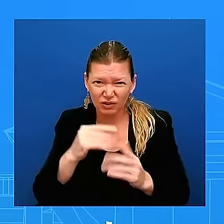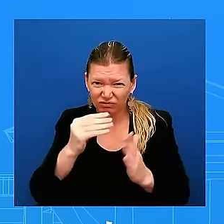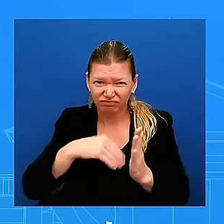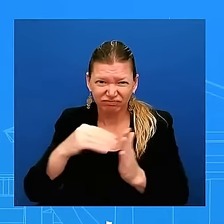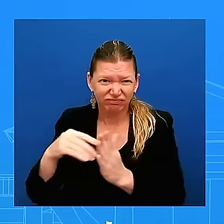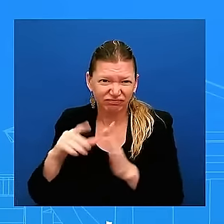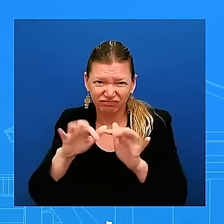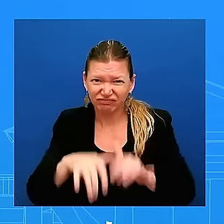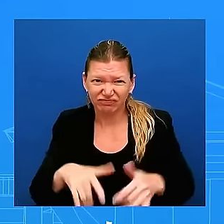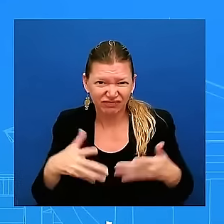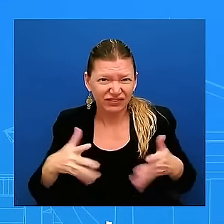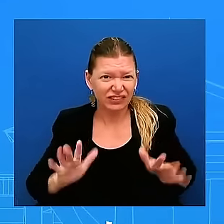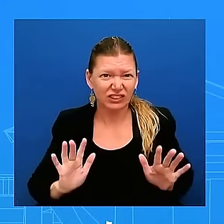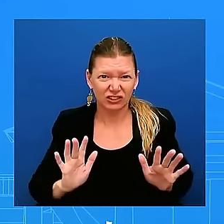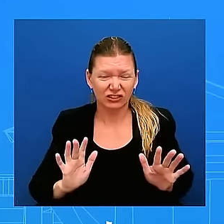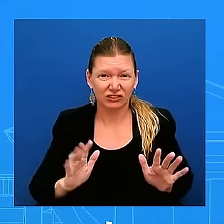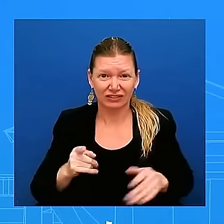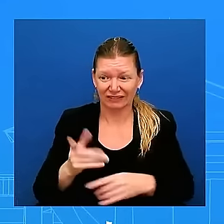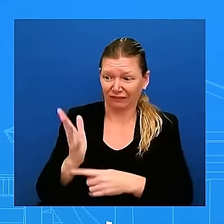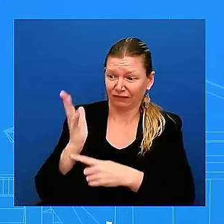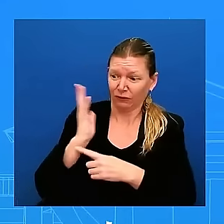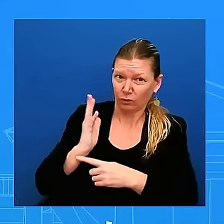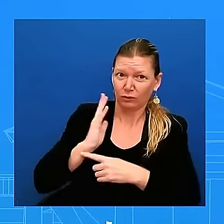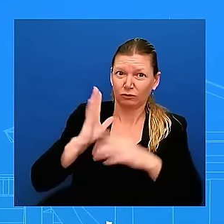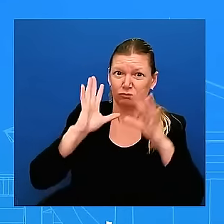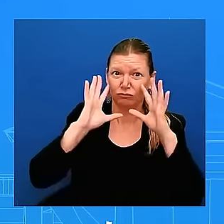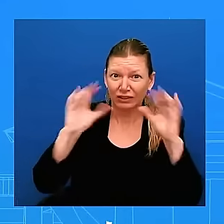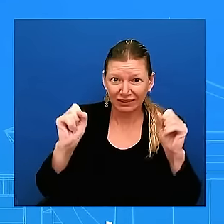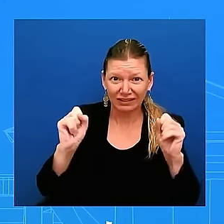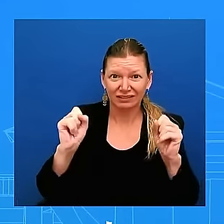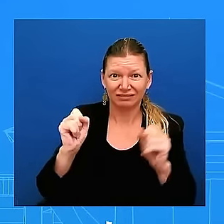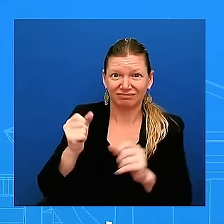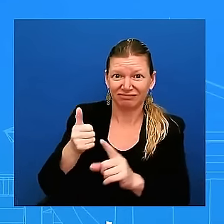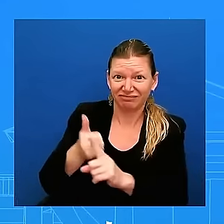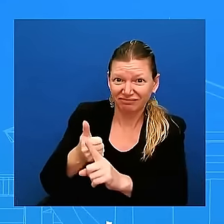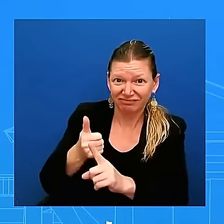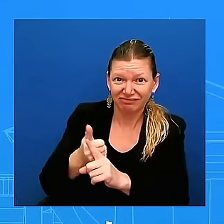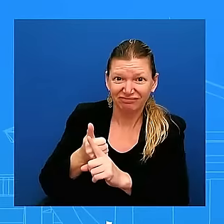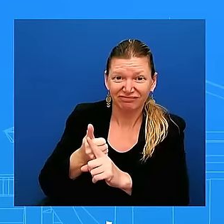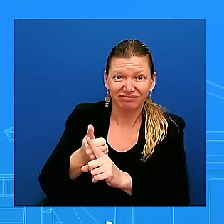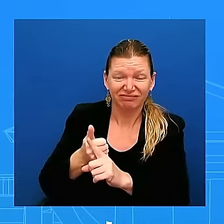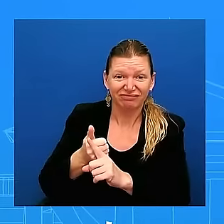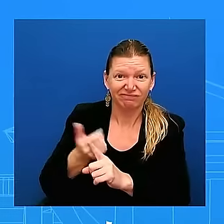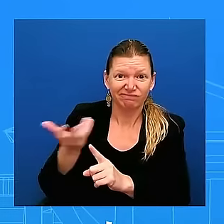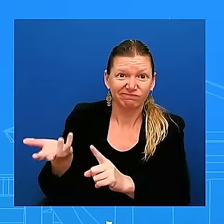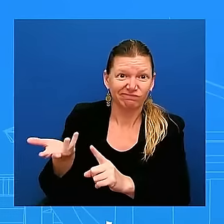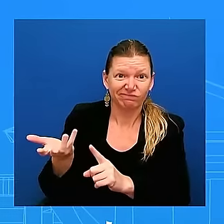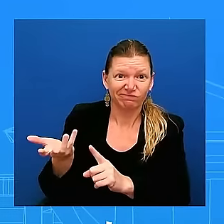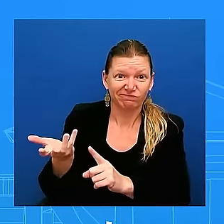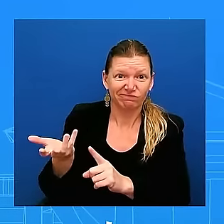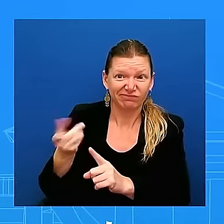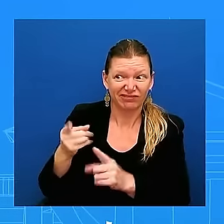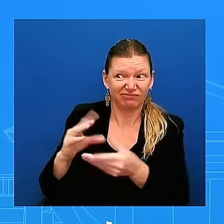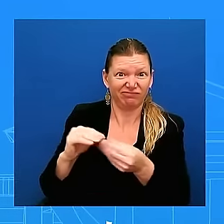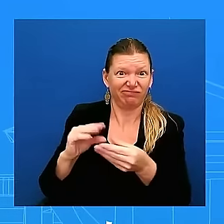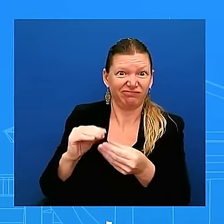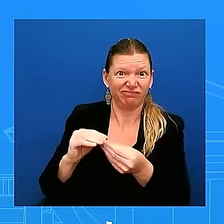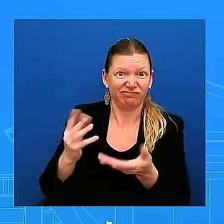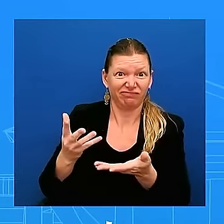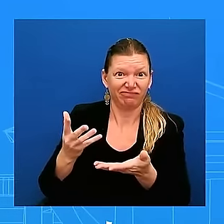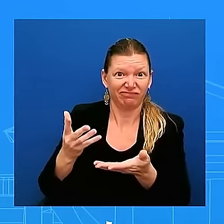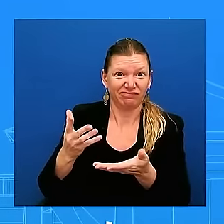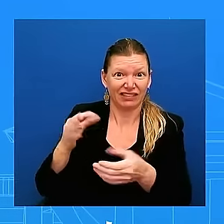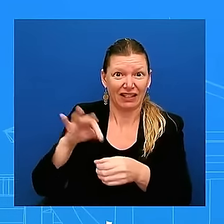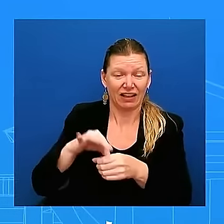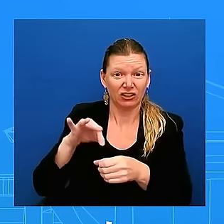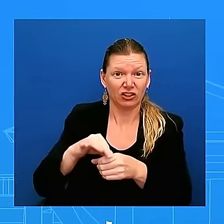president who basically says that the election wasn't the the results of the